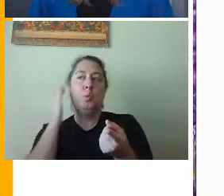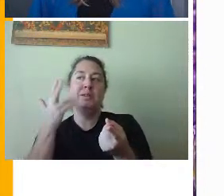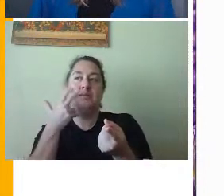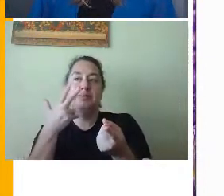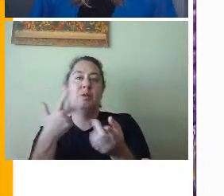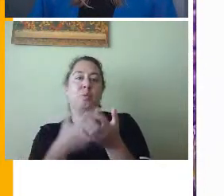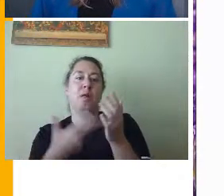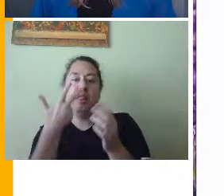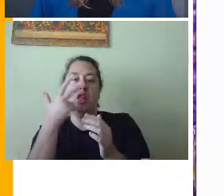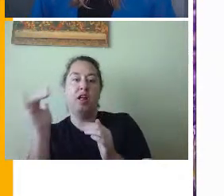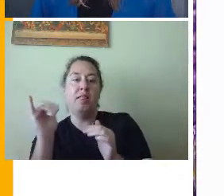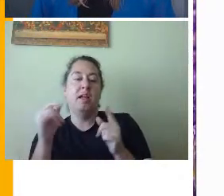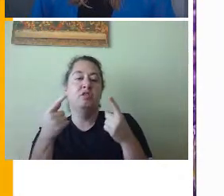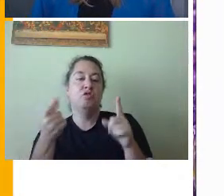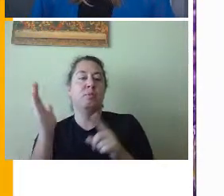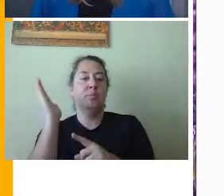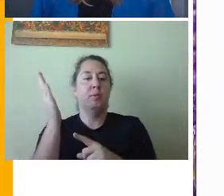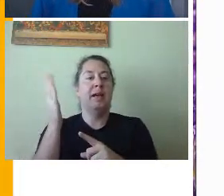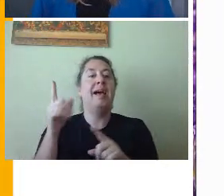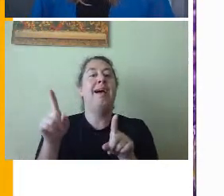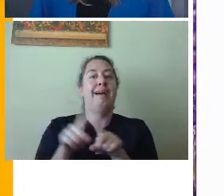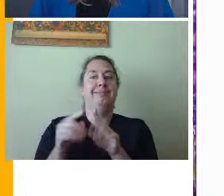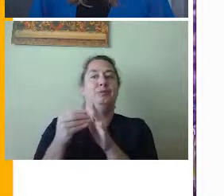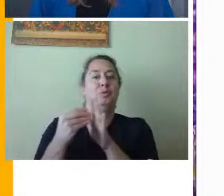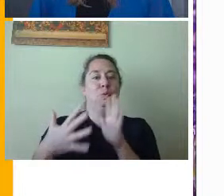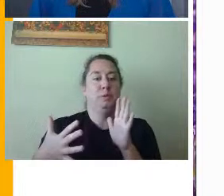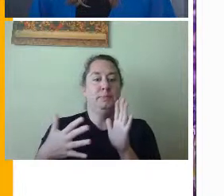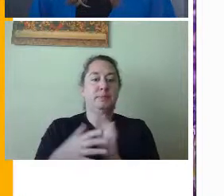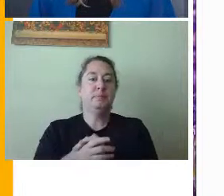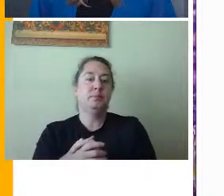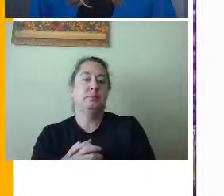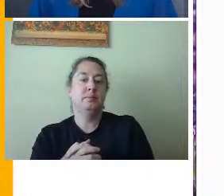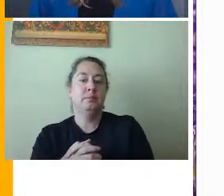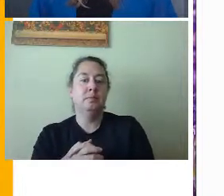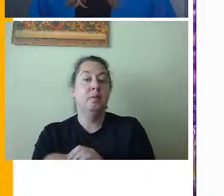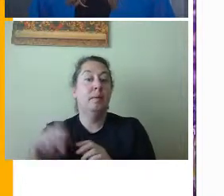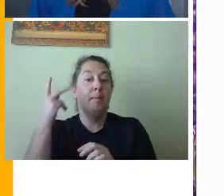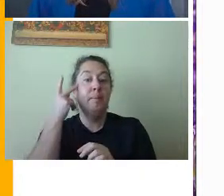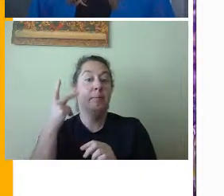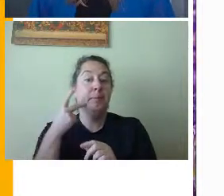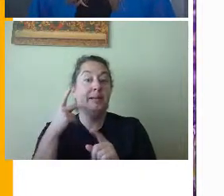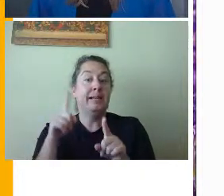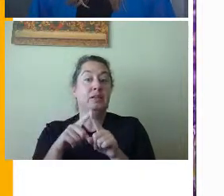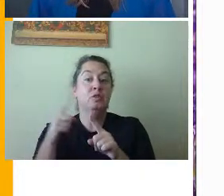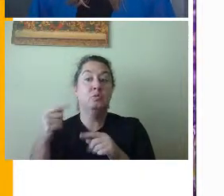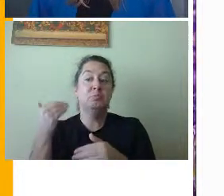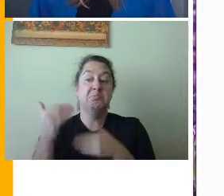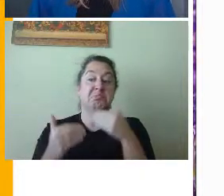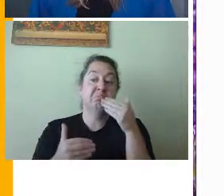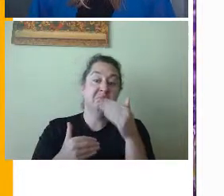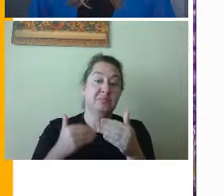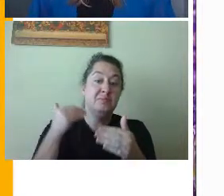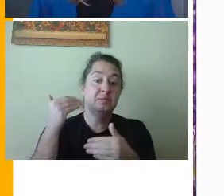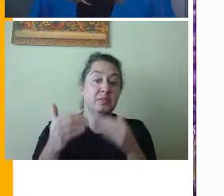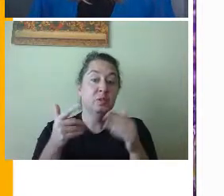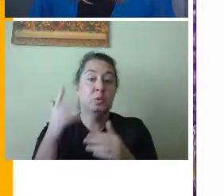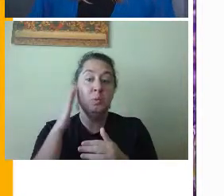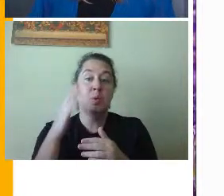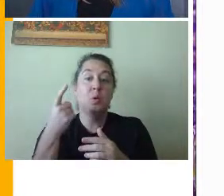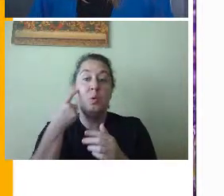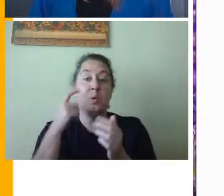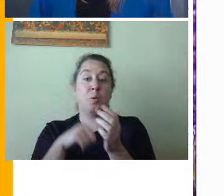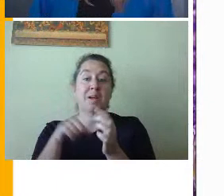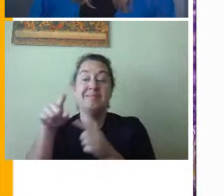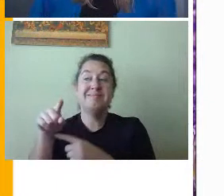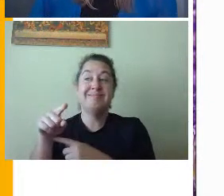see what it looks like as a student. Parents, as you go through over here on the sticky note is extra